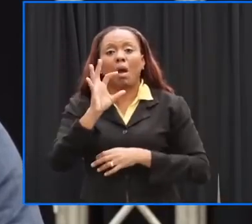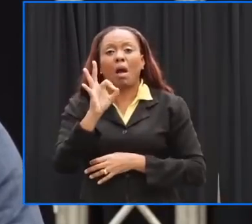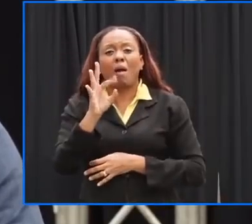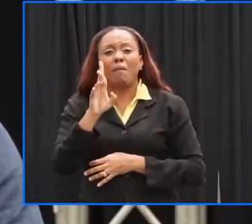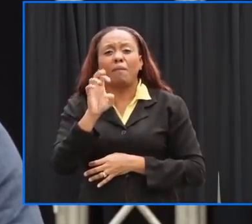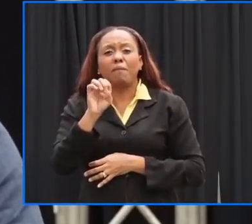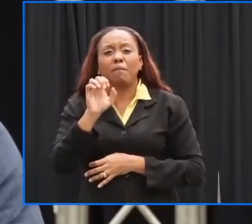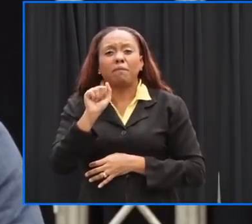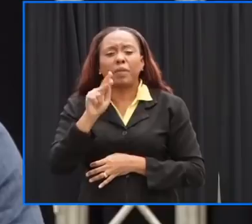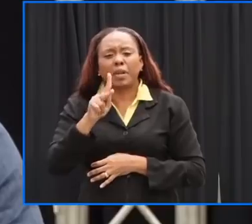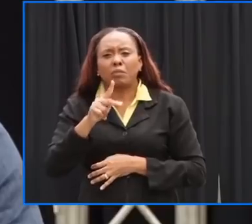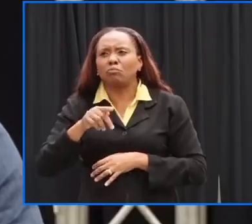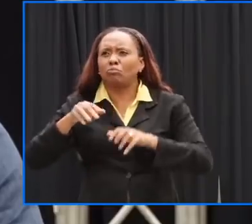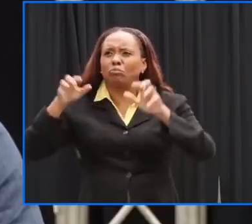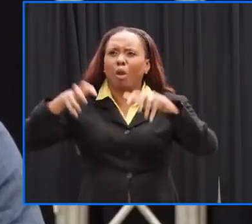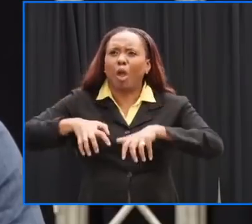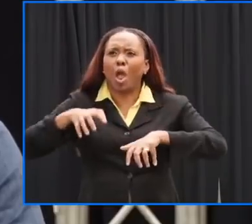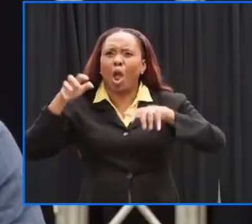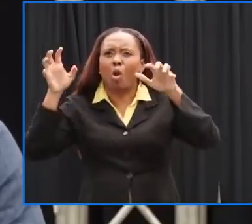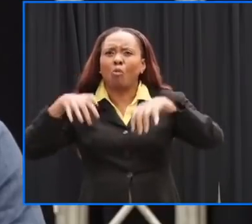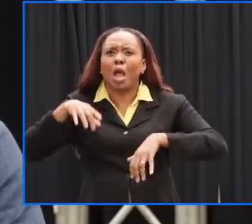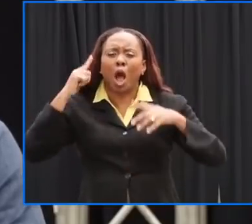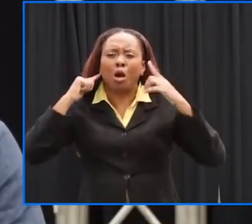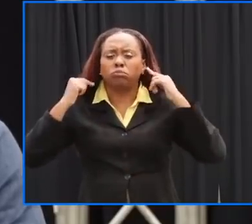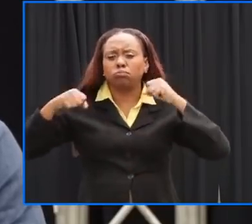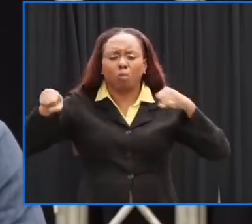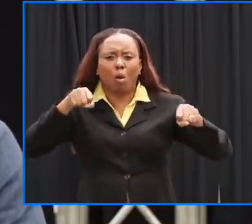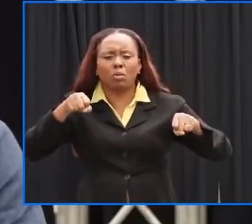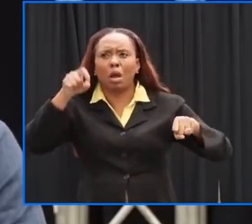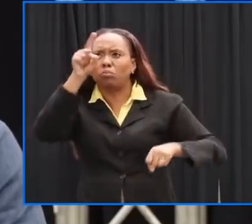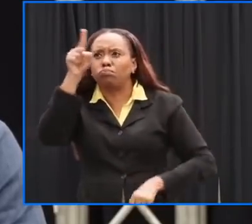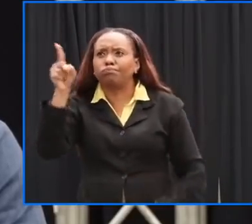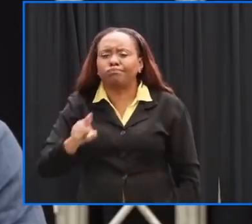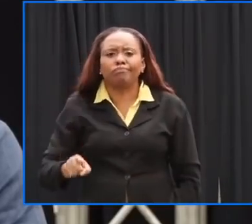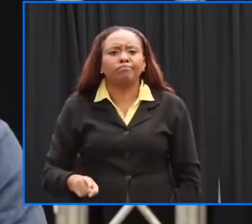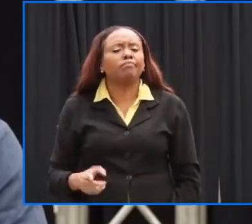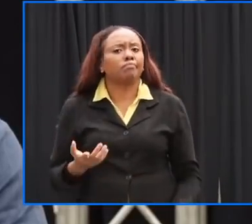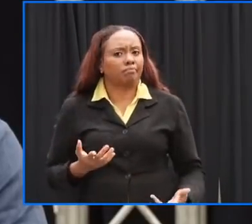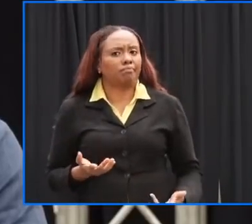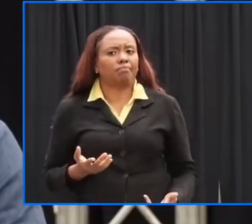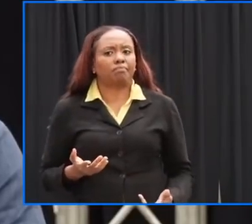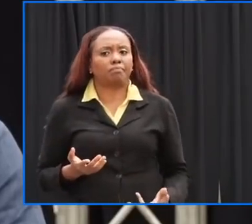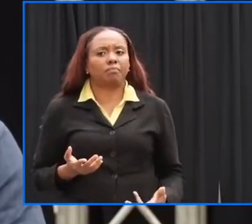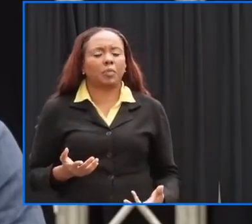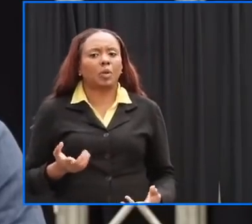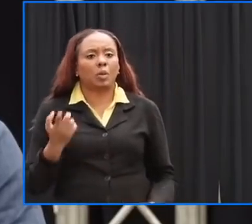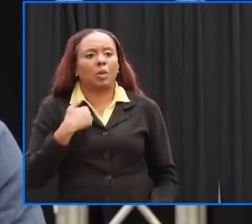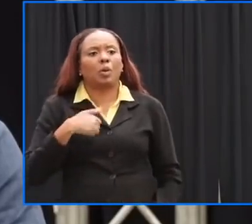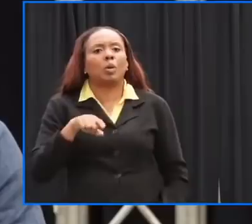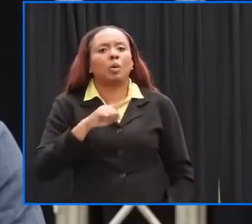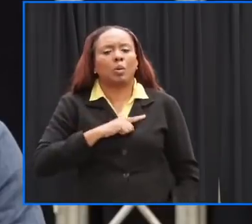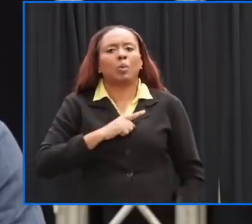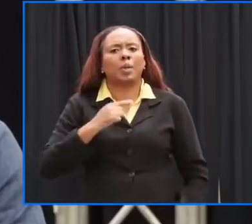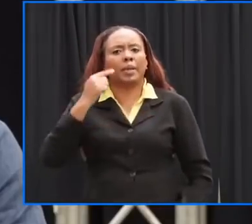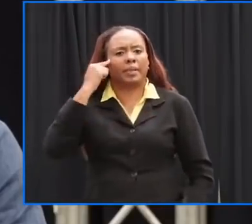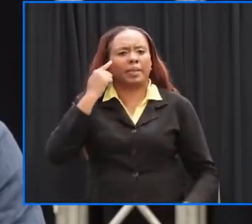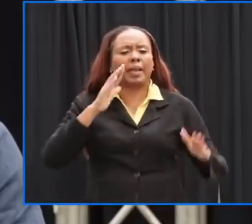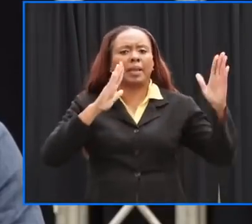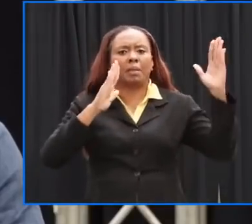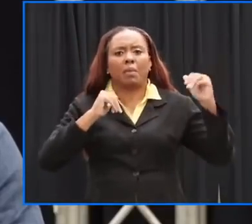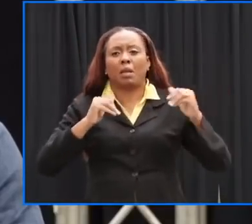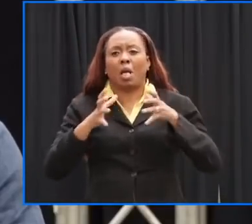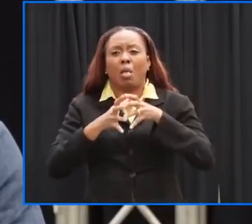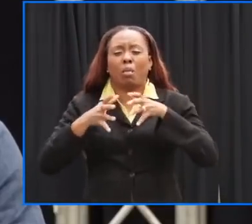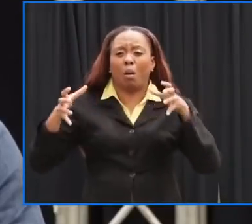fragility of a number of the properties in barbados and we are expecting sustained storm force winds sustained winds in